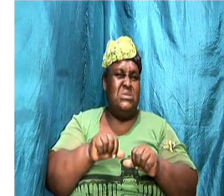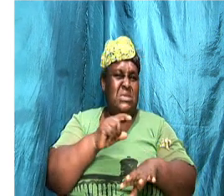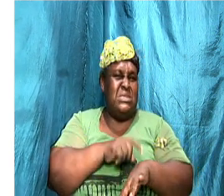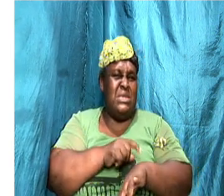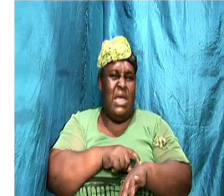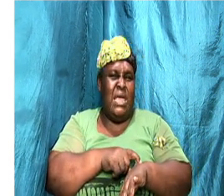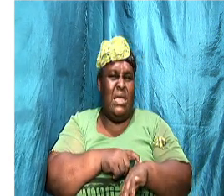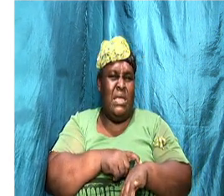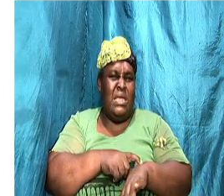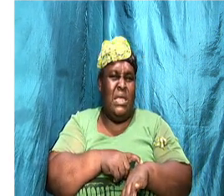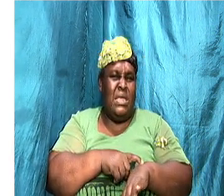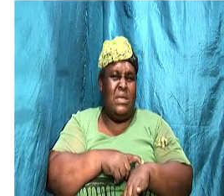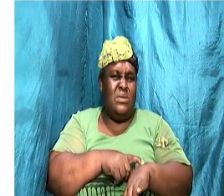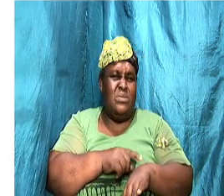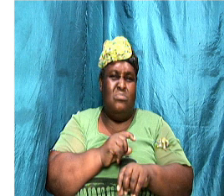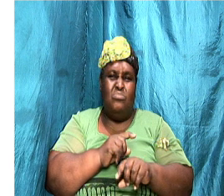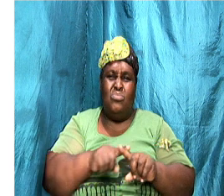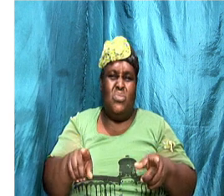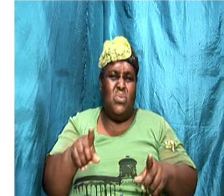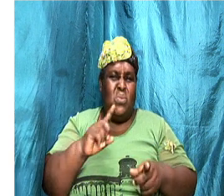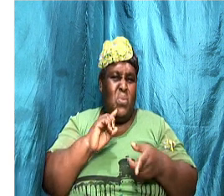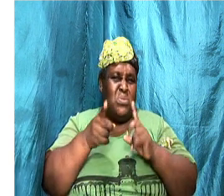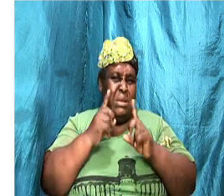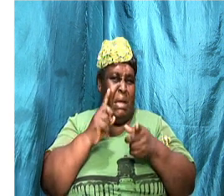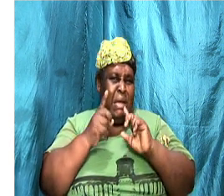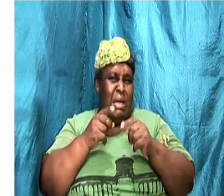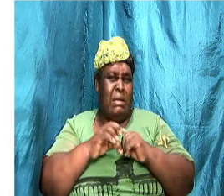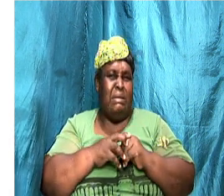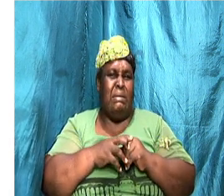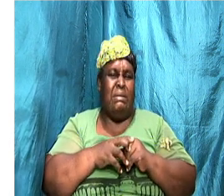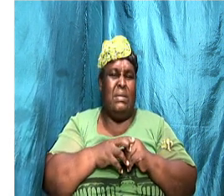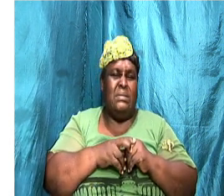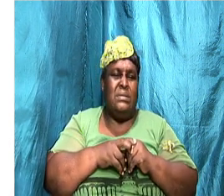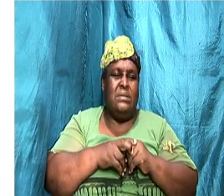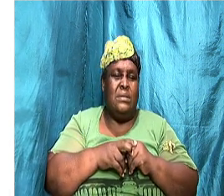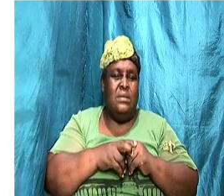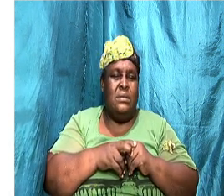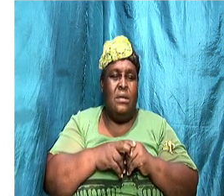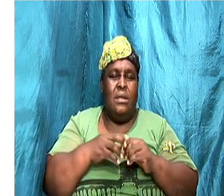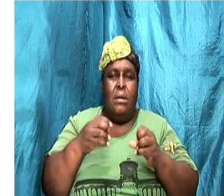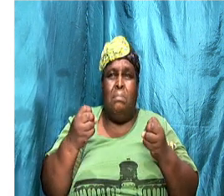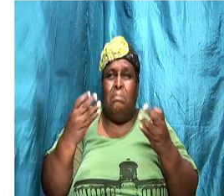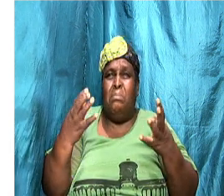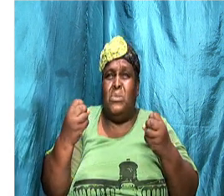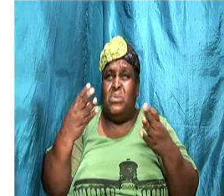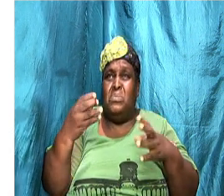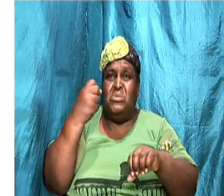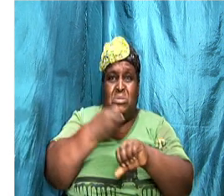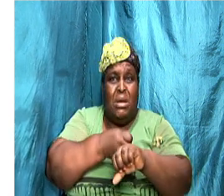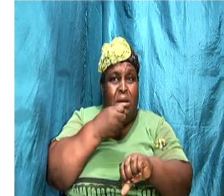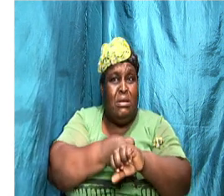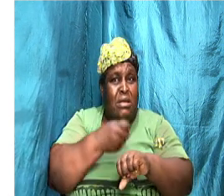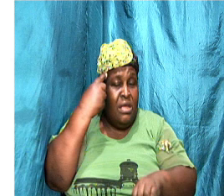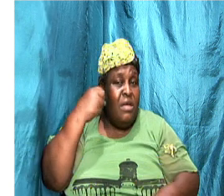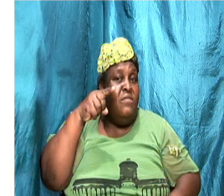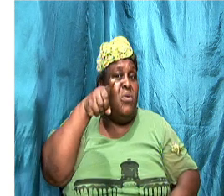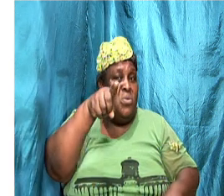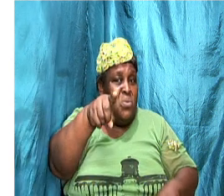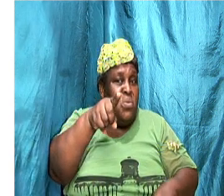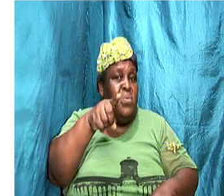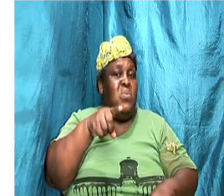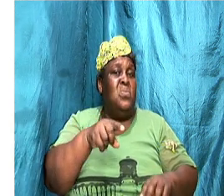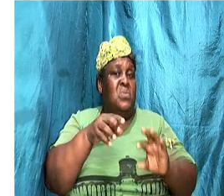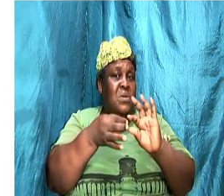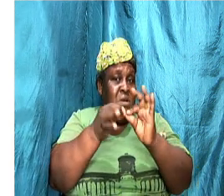you just really just not talk it going be much harder for you to work out